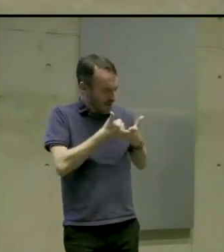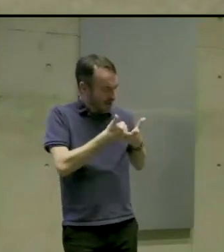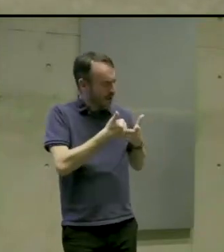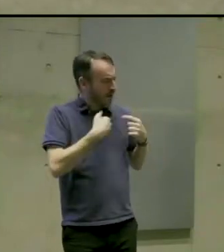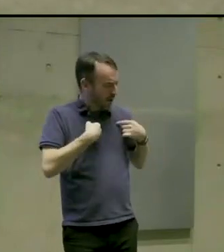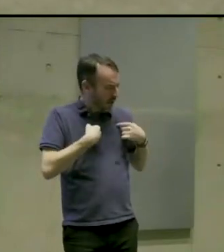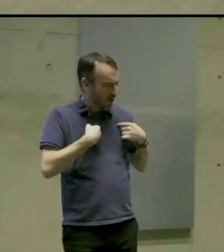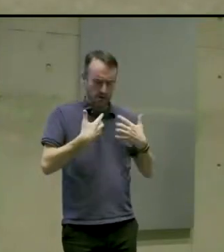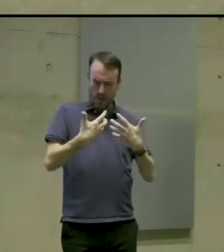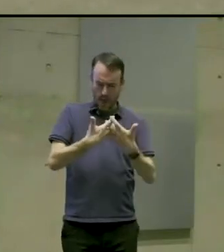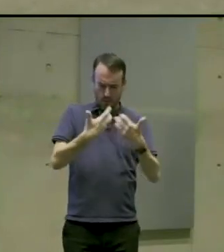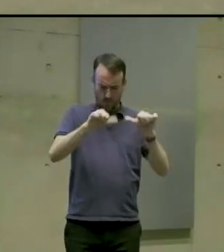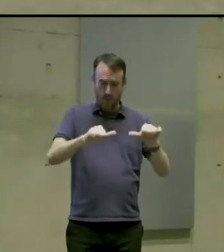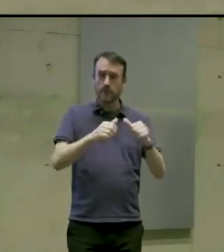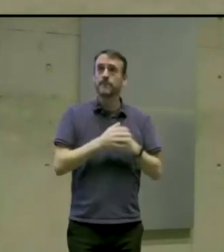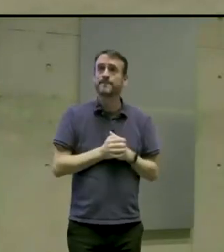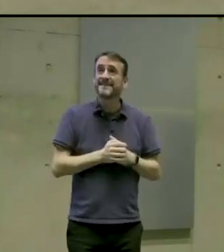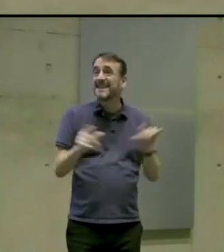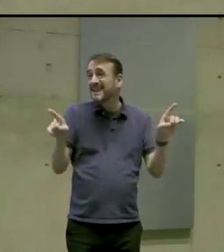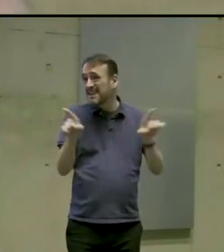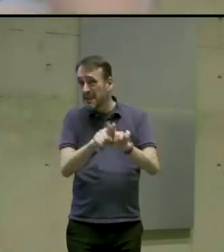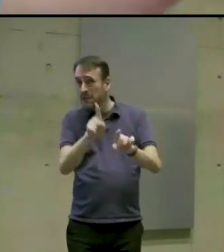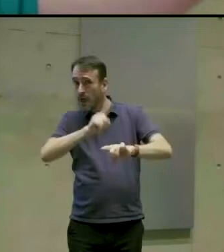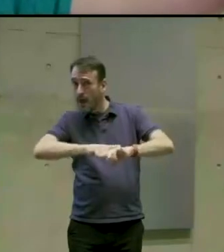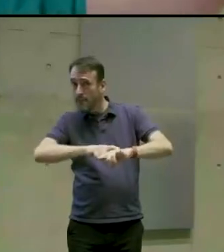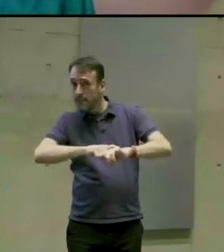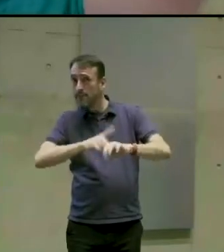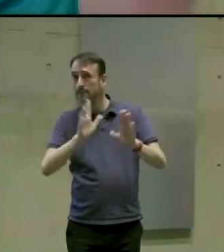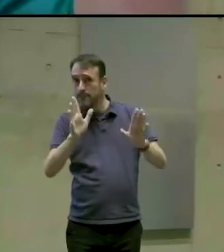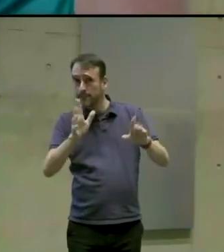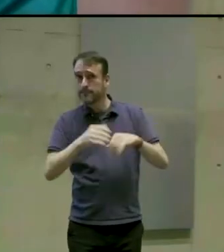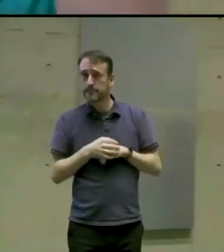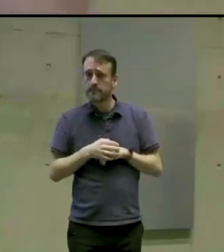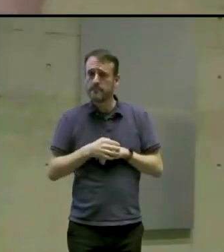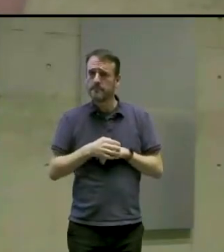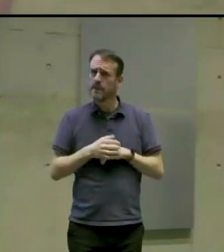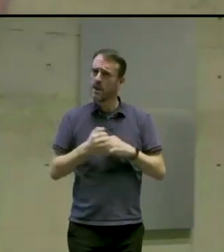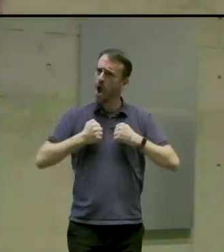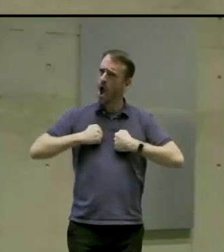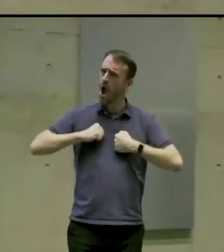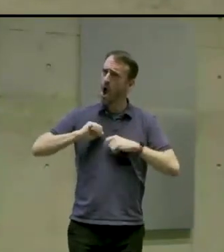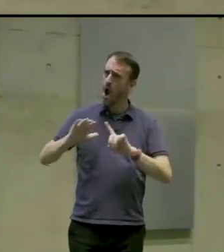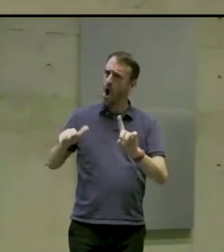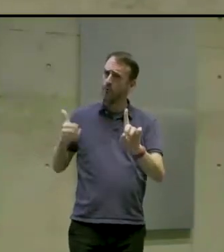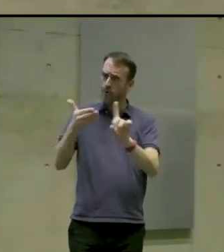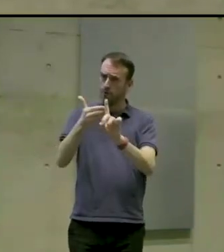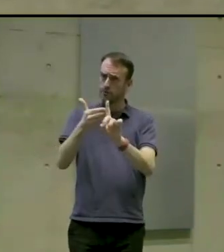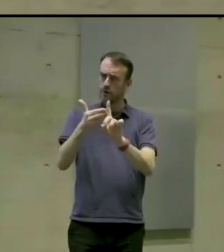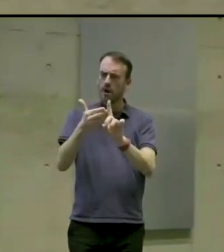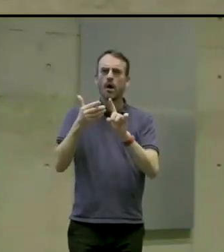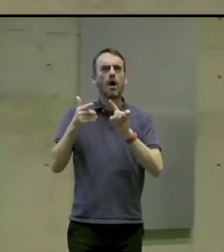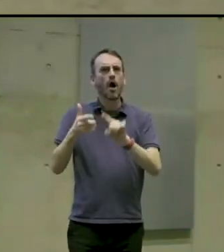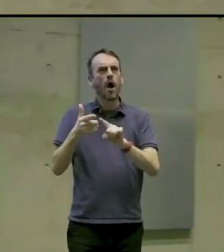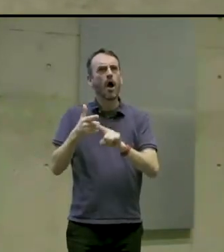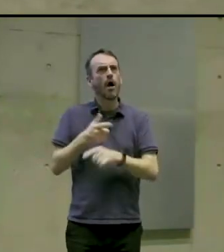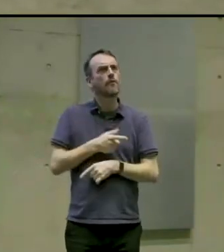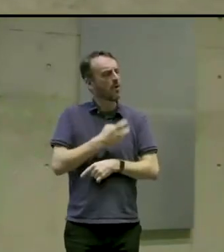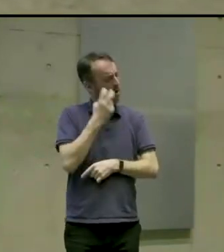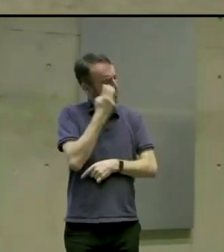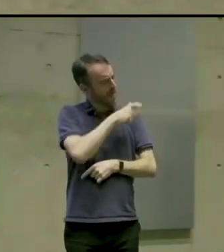And around this time, we sort of went with the approach of doing audio descriptions for a game.